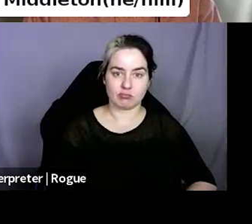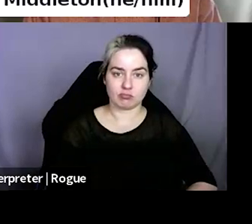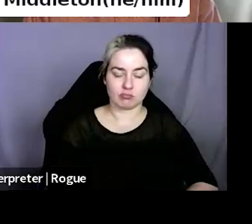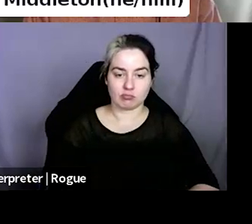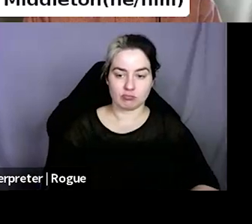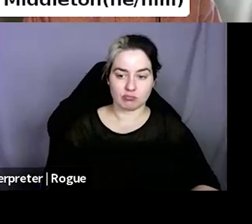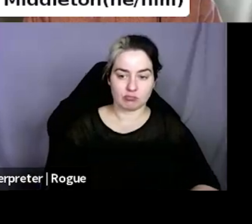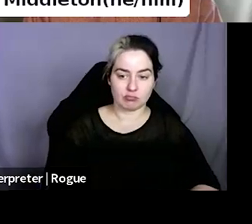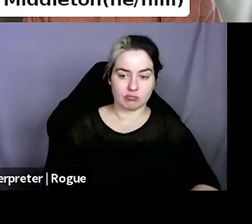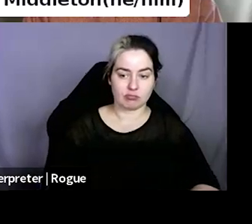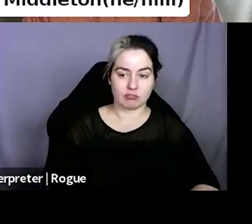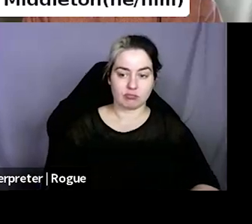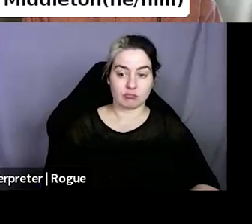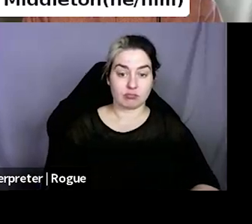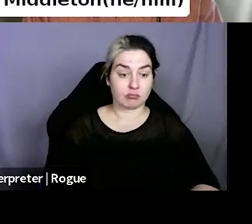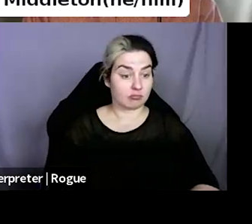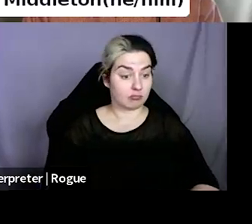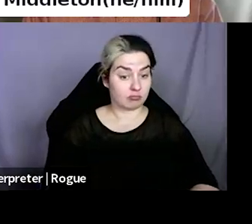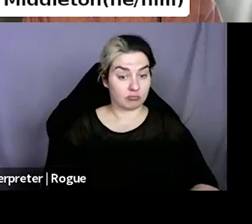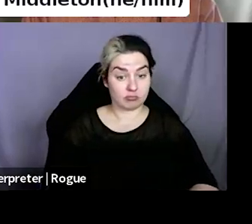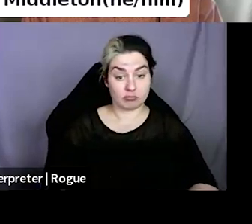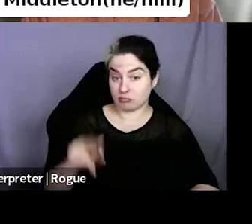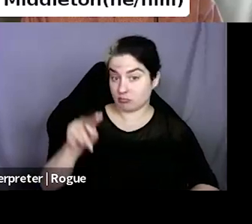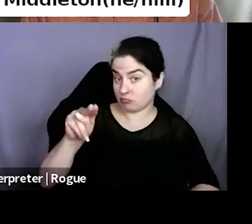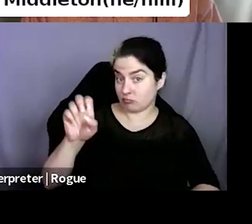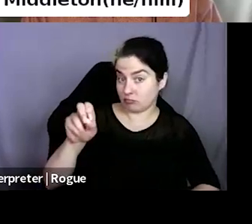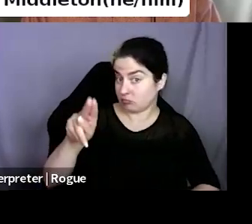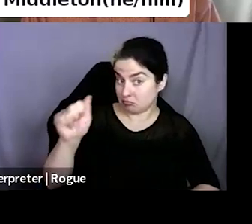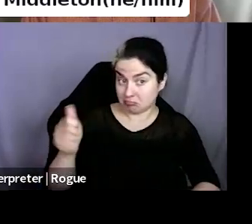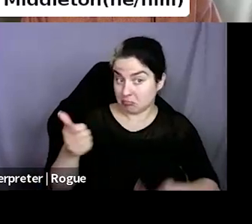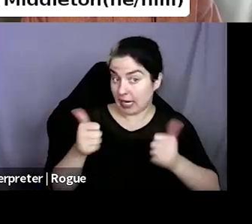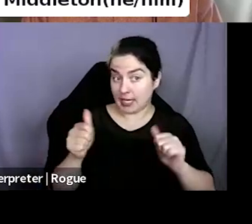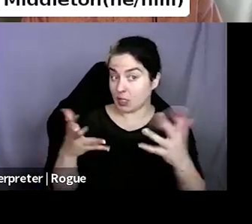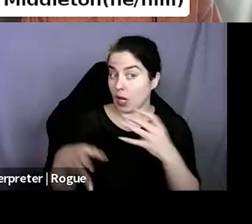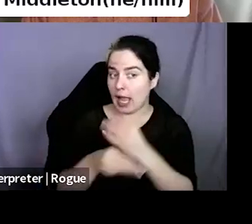Nina, do you have anything I can ask the next question?